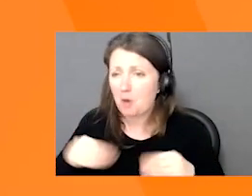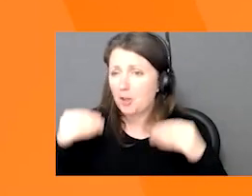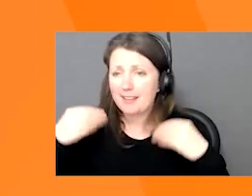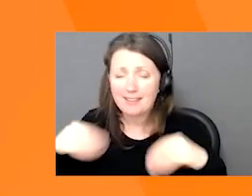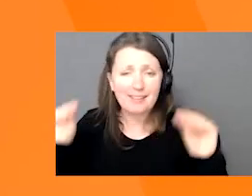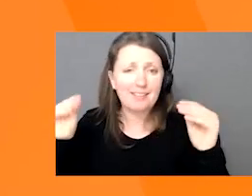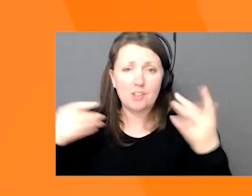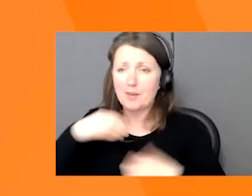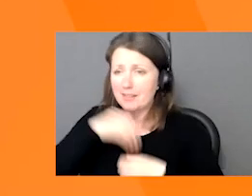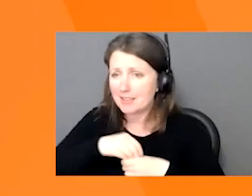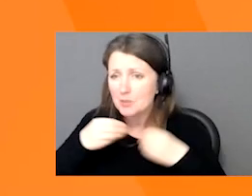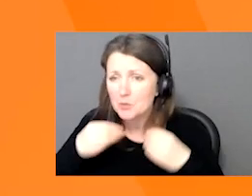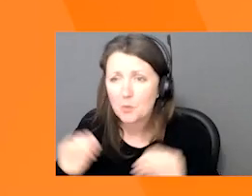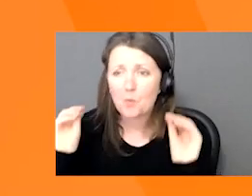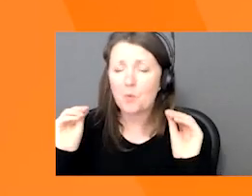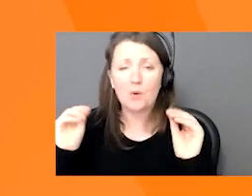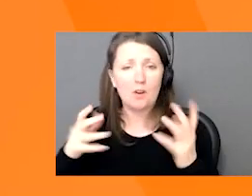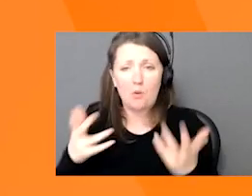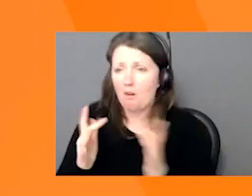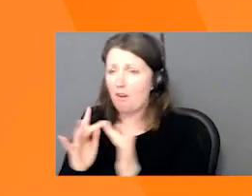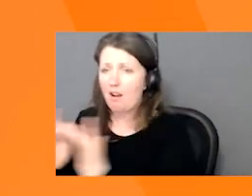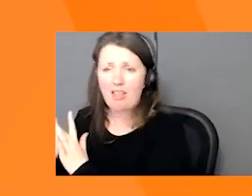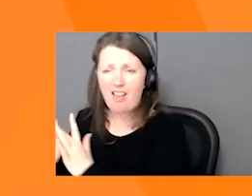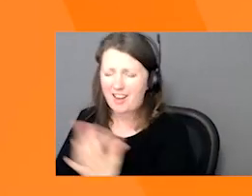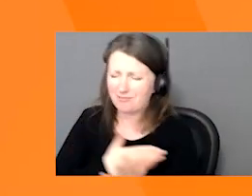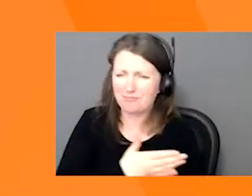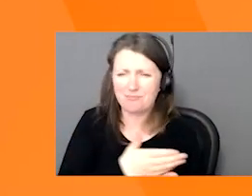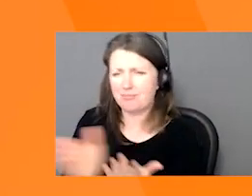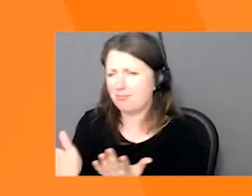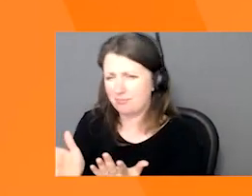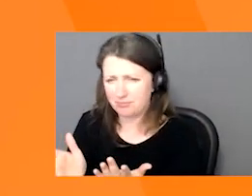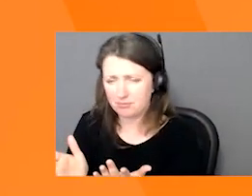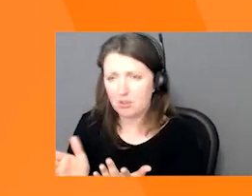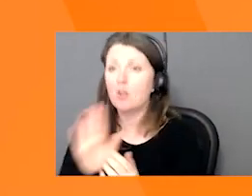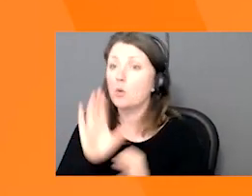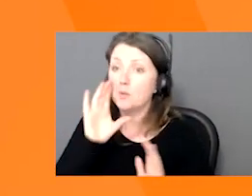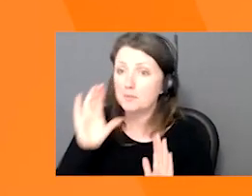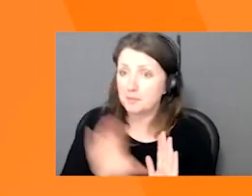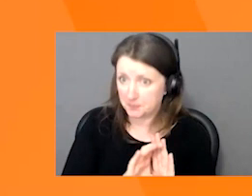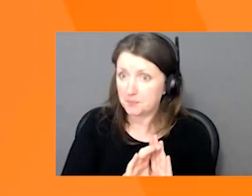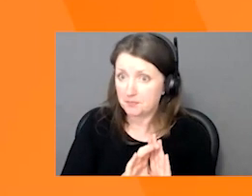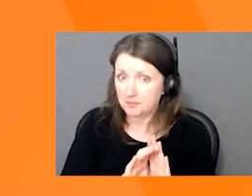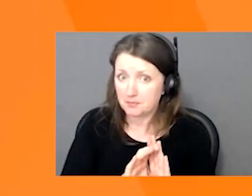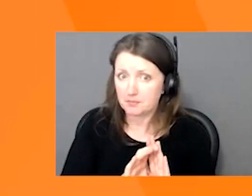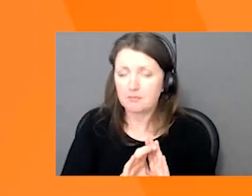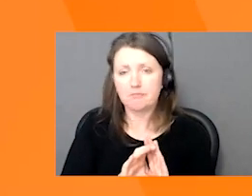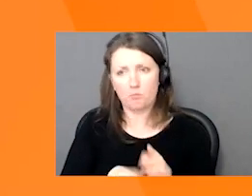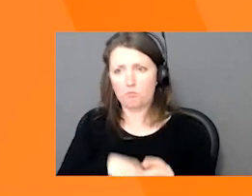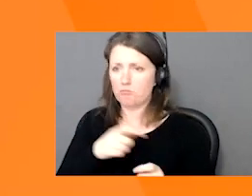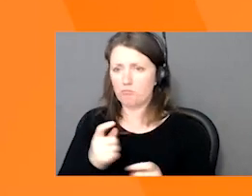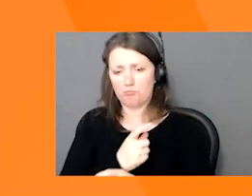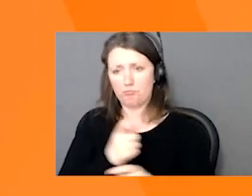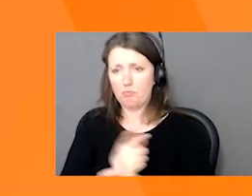digital channels. Product images in standardized formats with consistent perspective and lighting provide